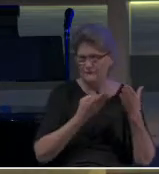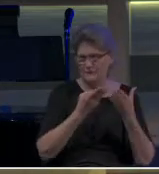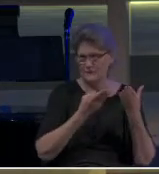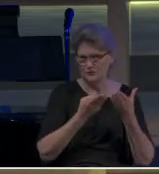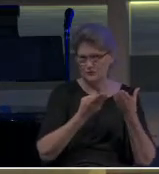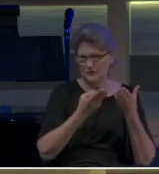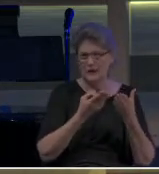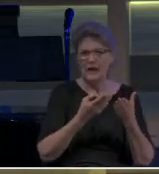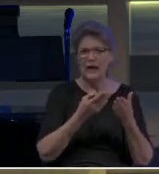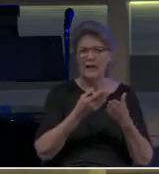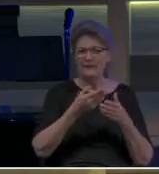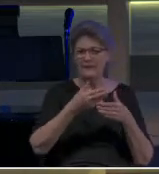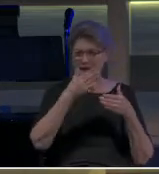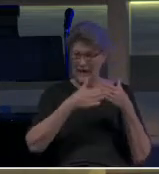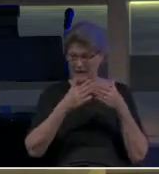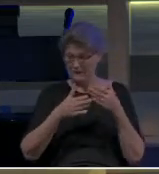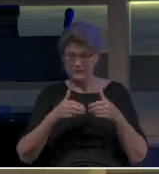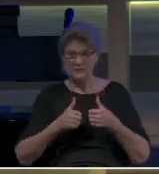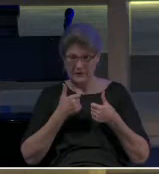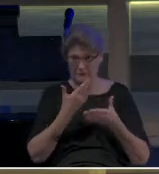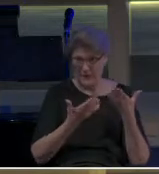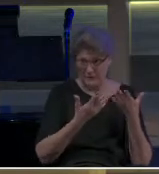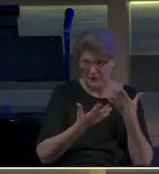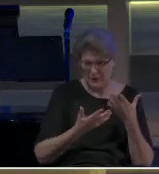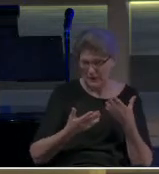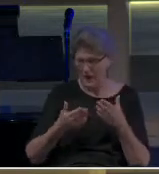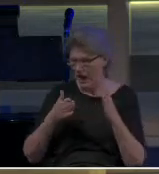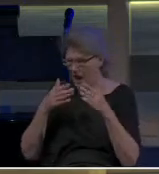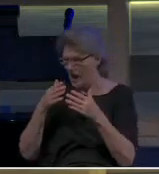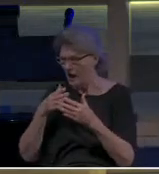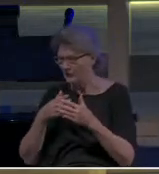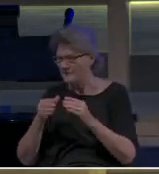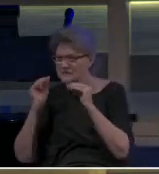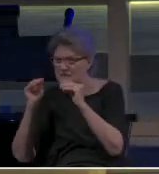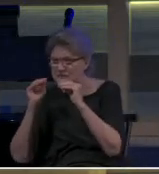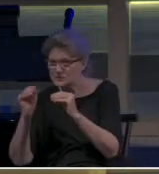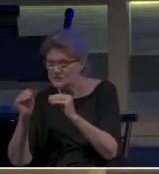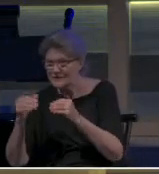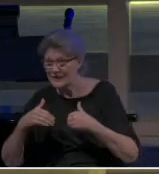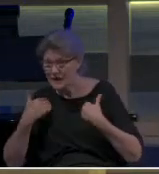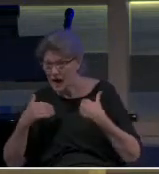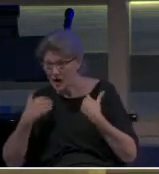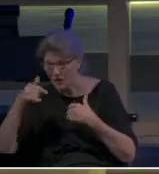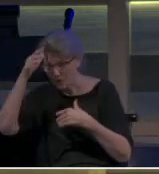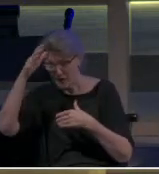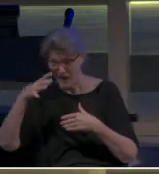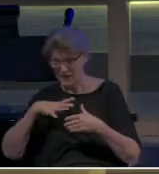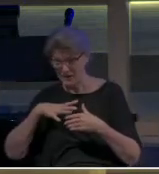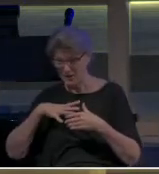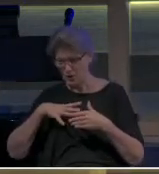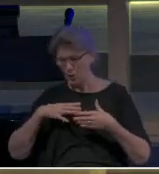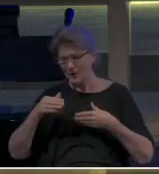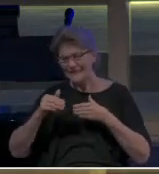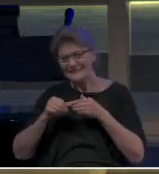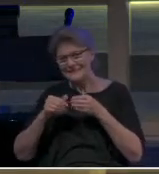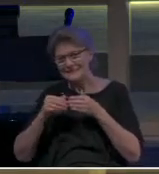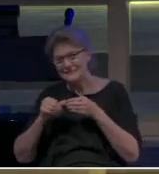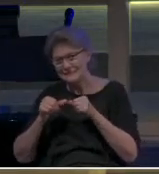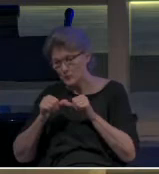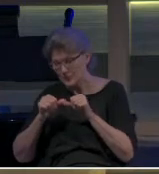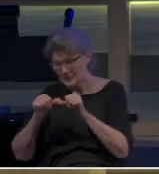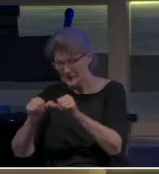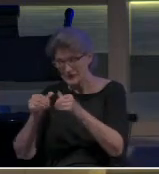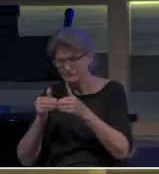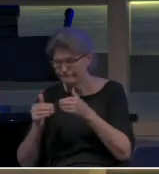younger men who are going to be carrying on that ministry in his absence. And so that's another one of the